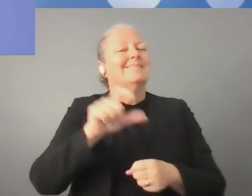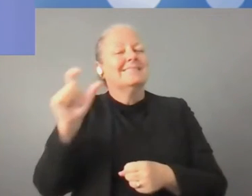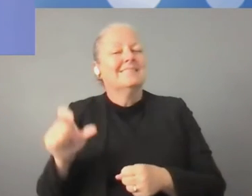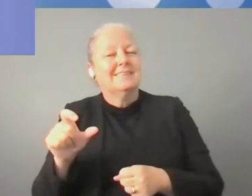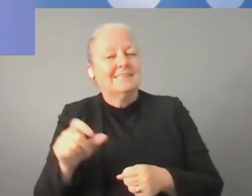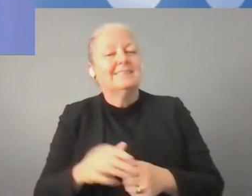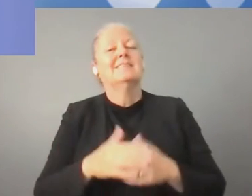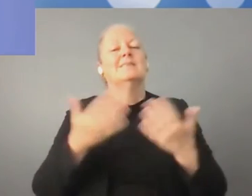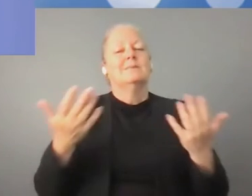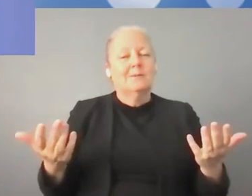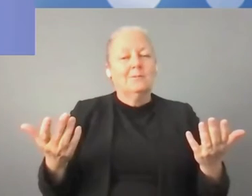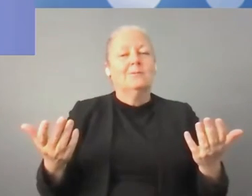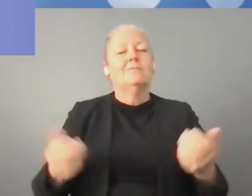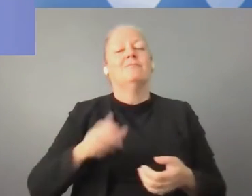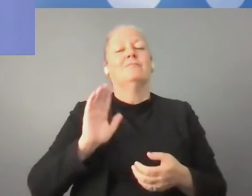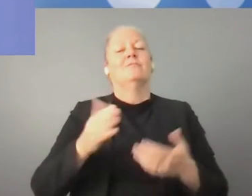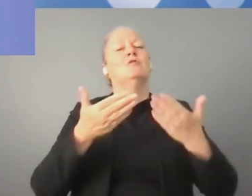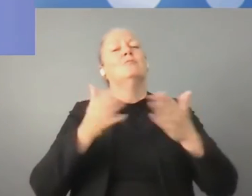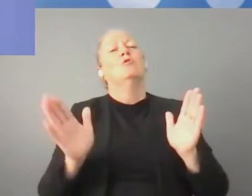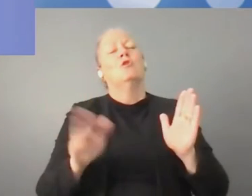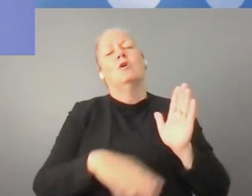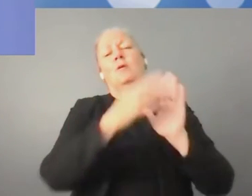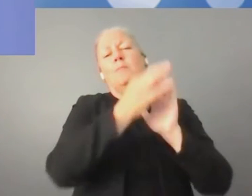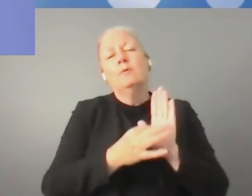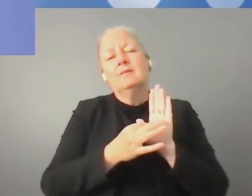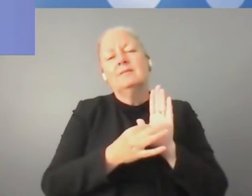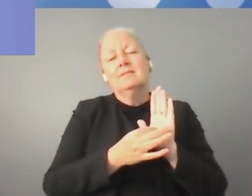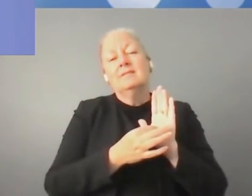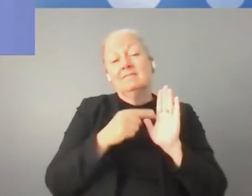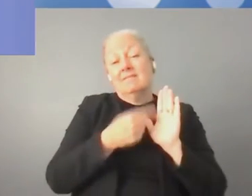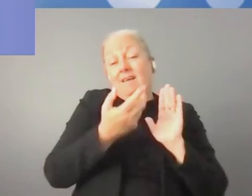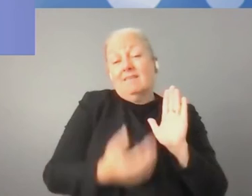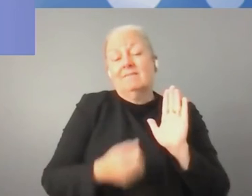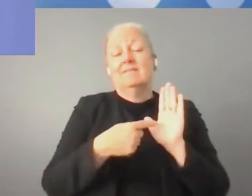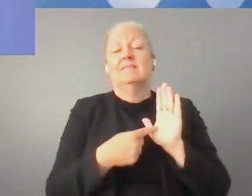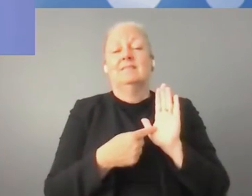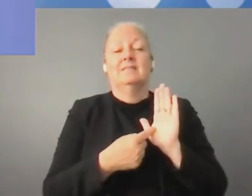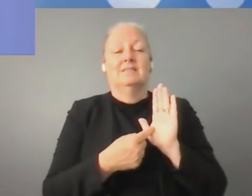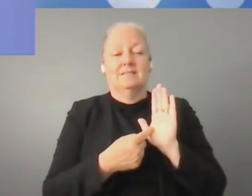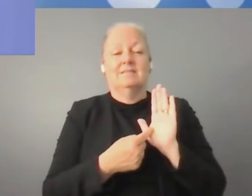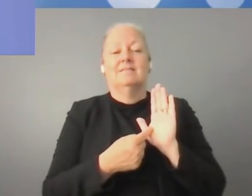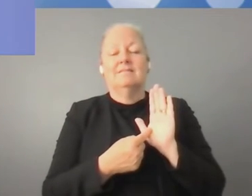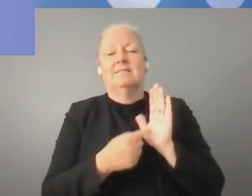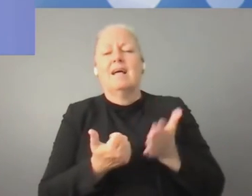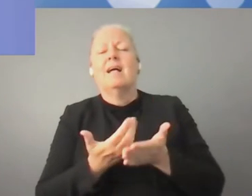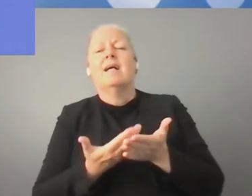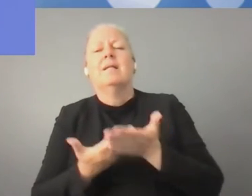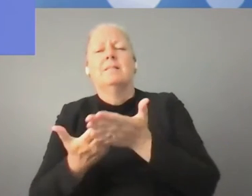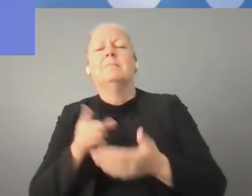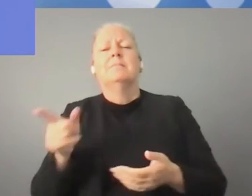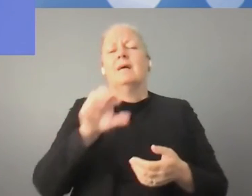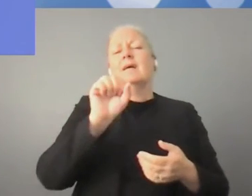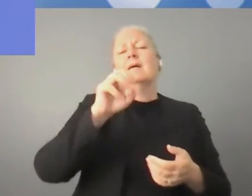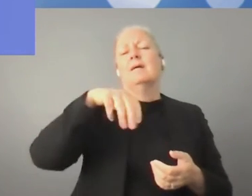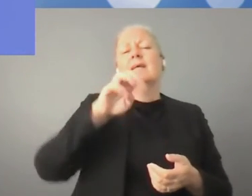that help SMEs gain access to the necessary expertise so that they can tap into the potential of the